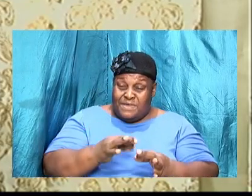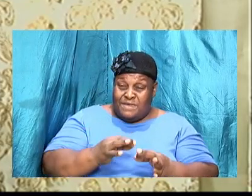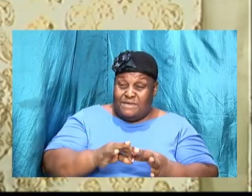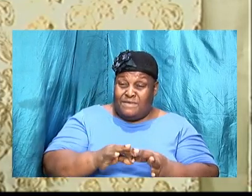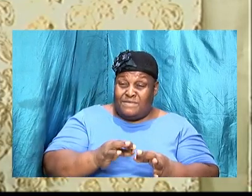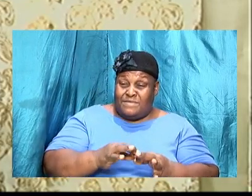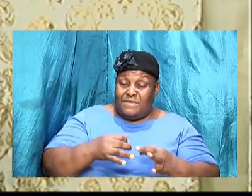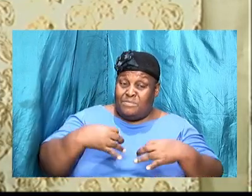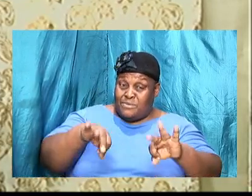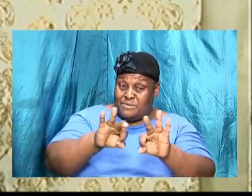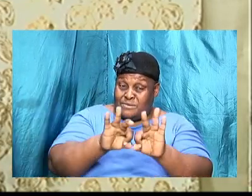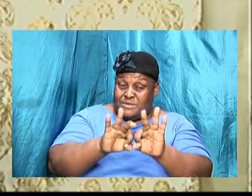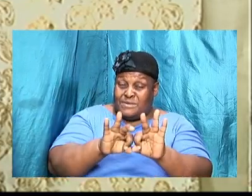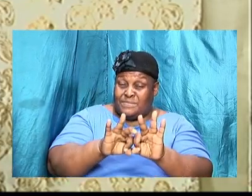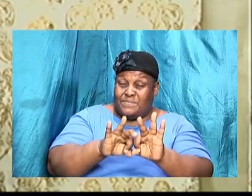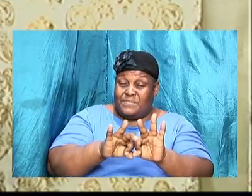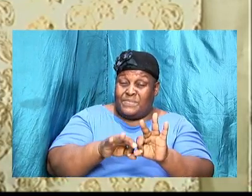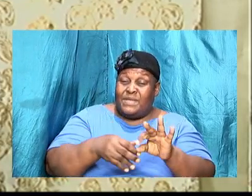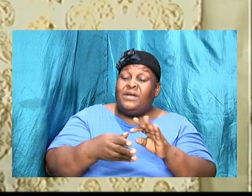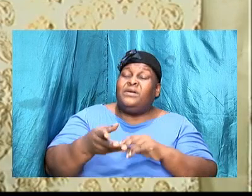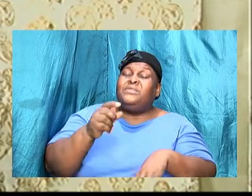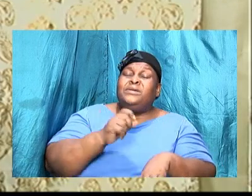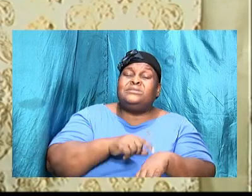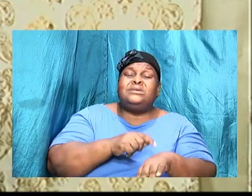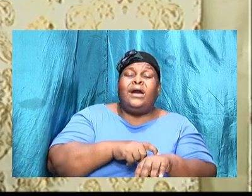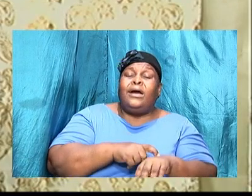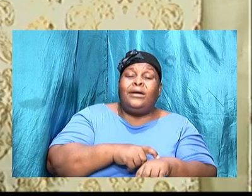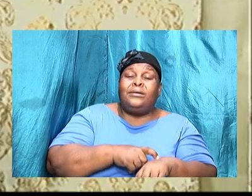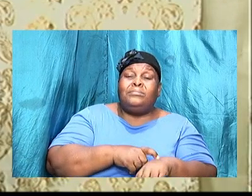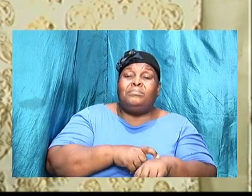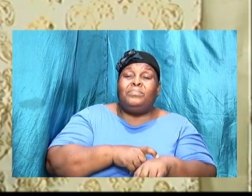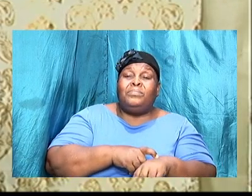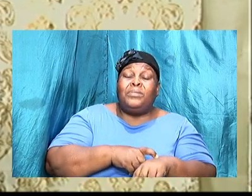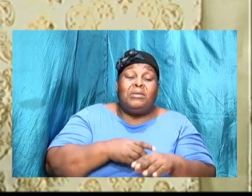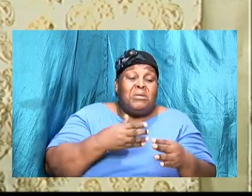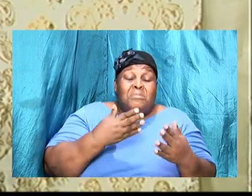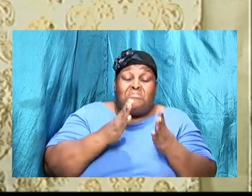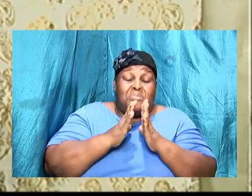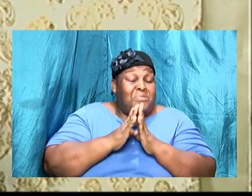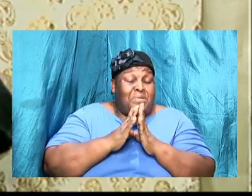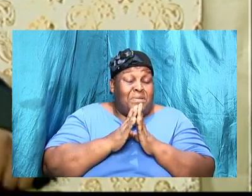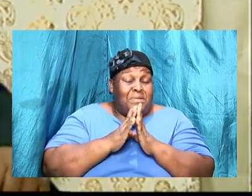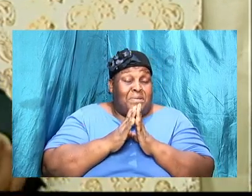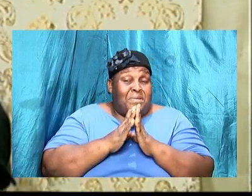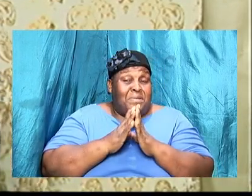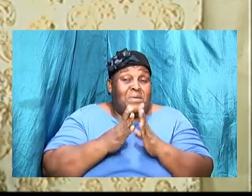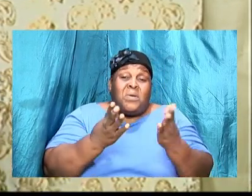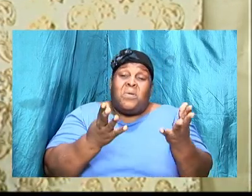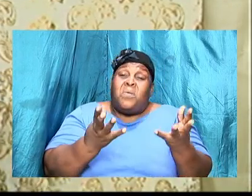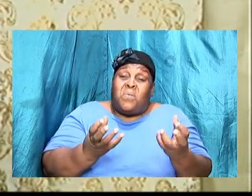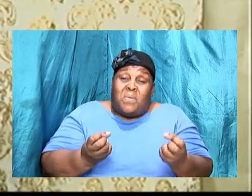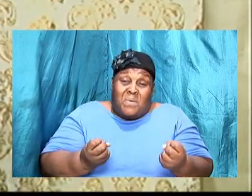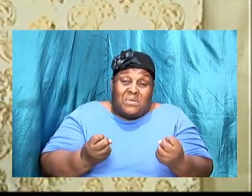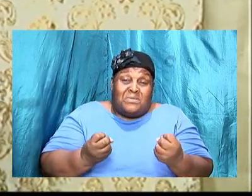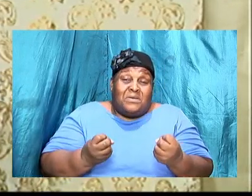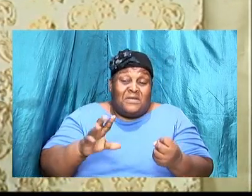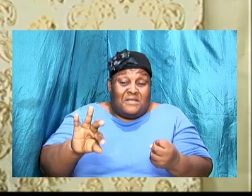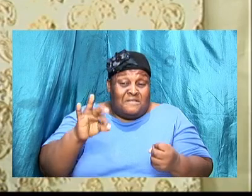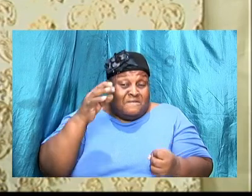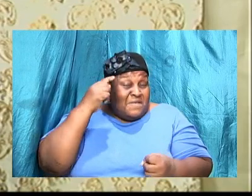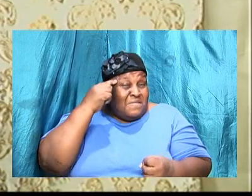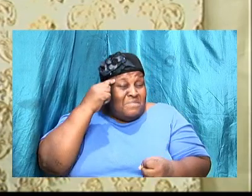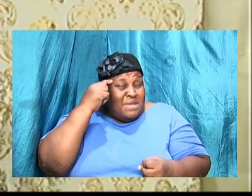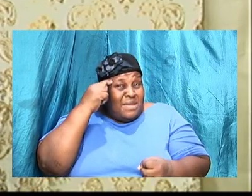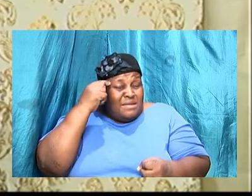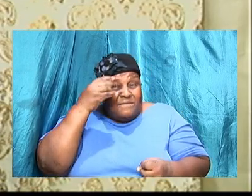important there are times when we will pray wanting to find the mind of God